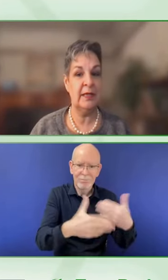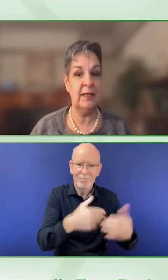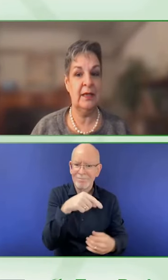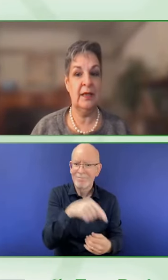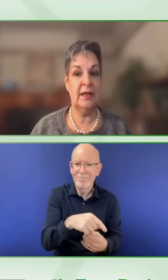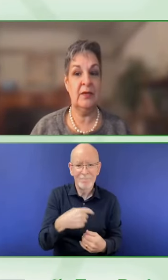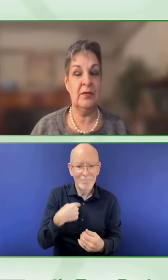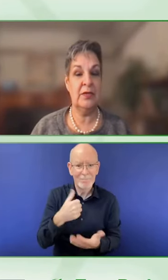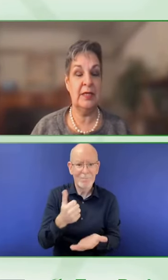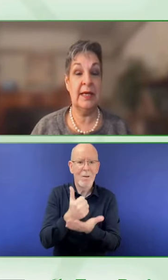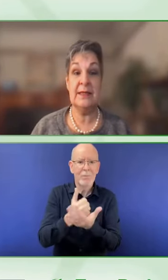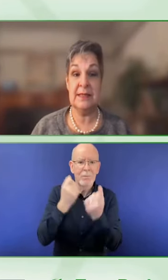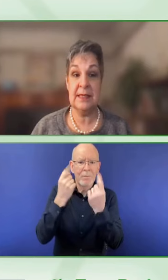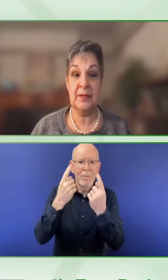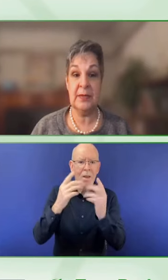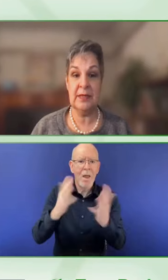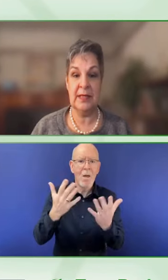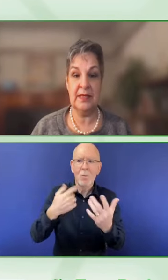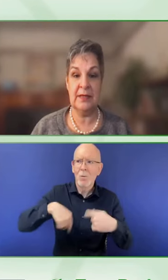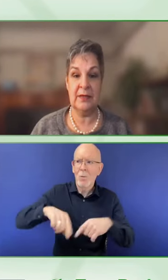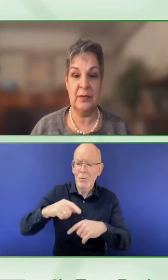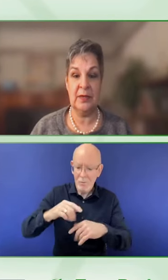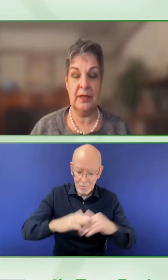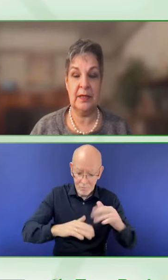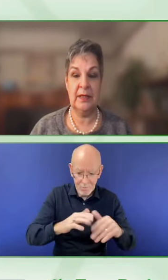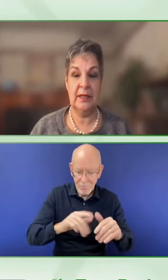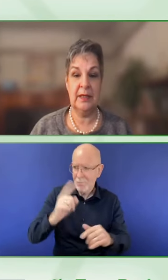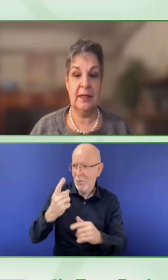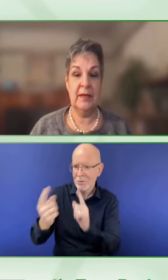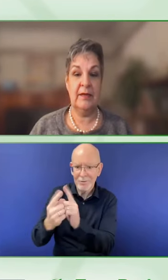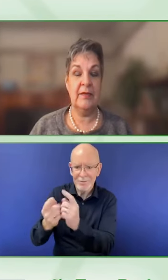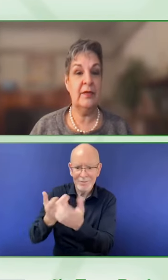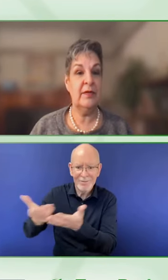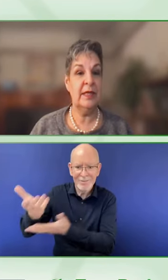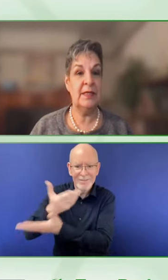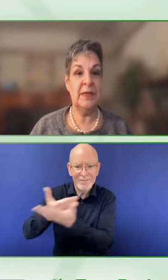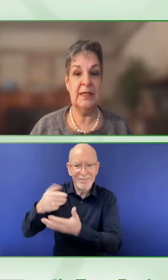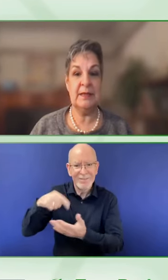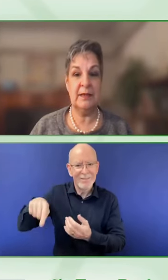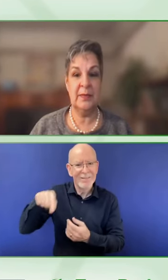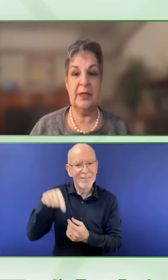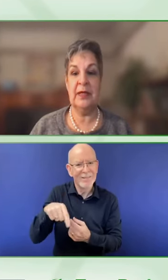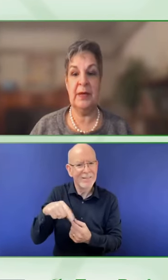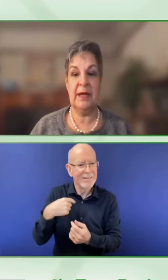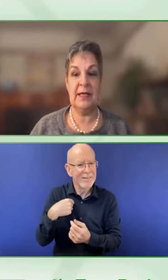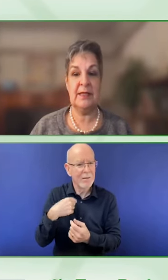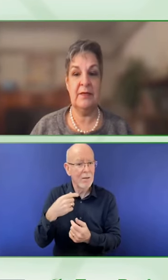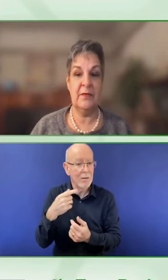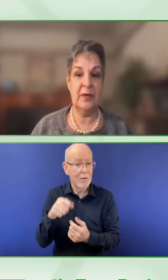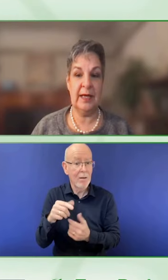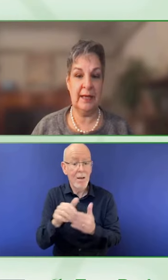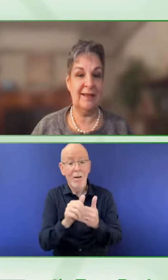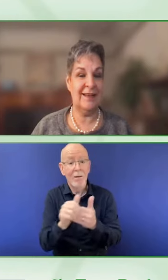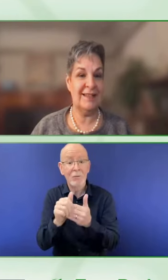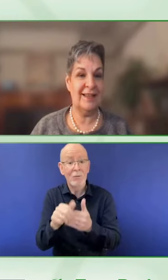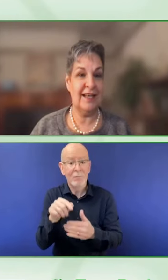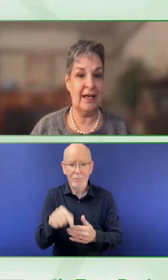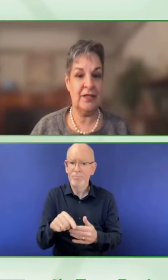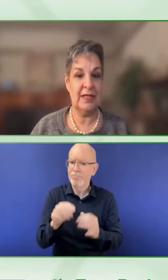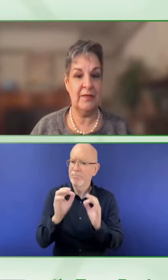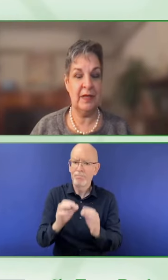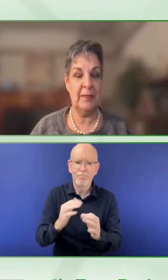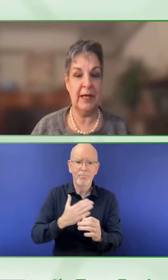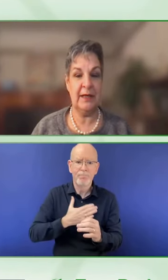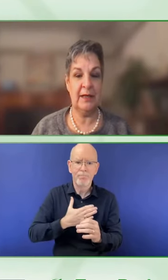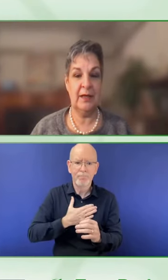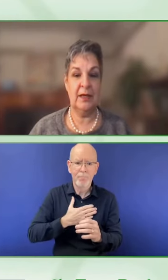accessibility, inclusion and sustainability into their work. The third is being deliberate about asking for analyzing and